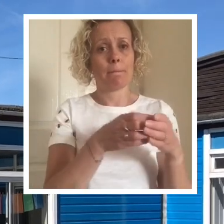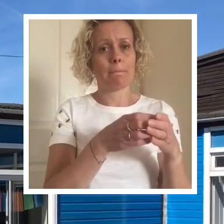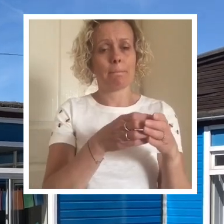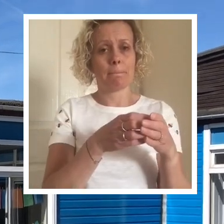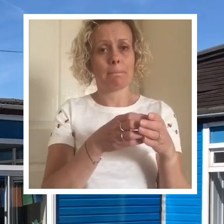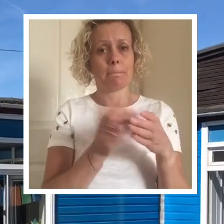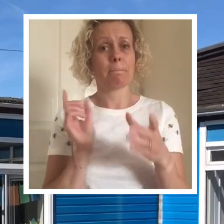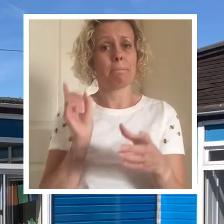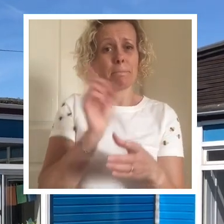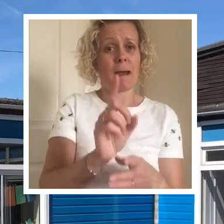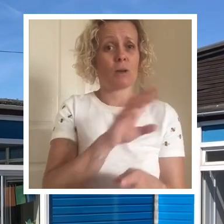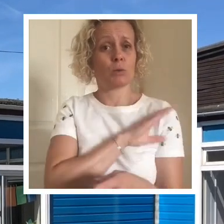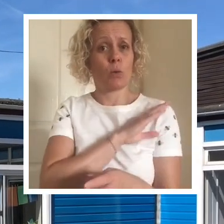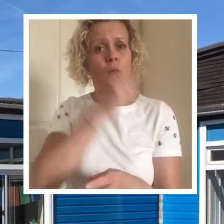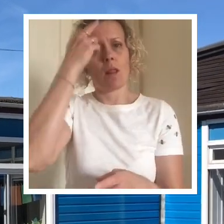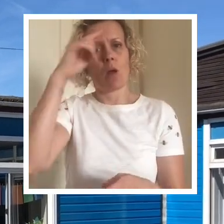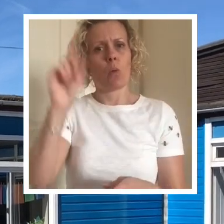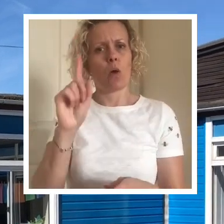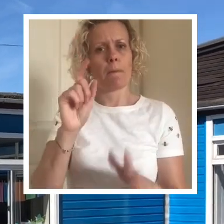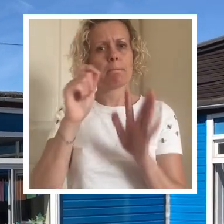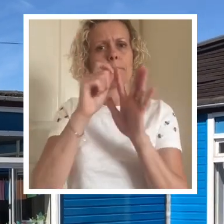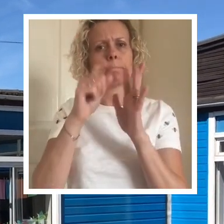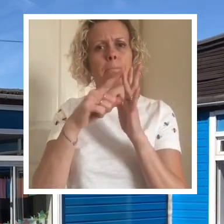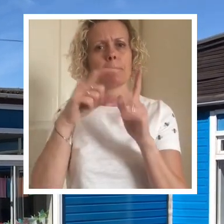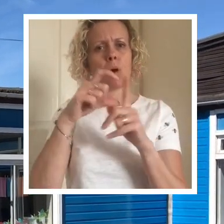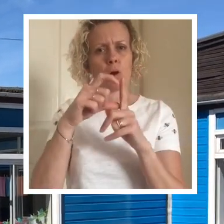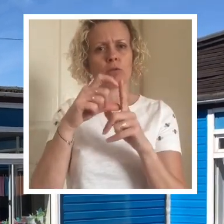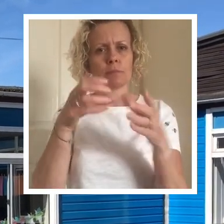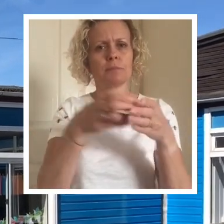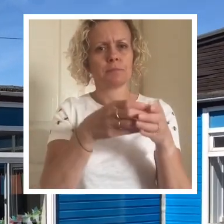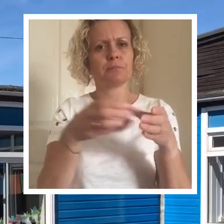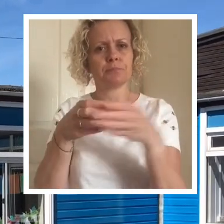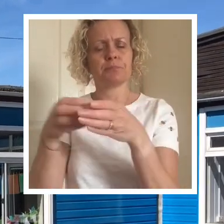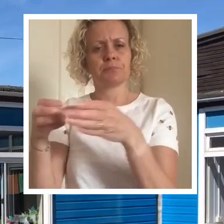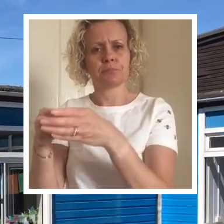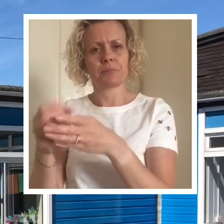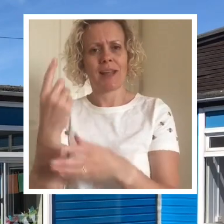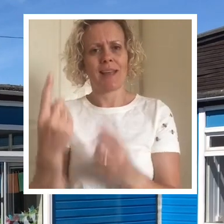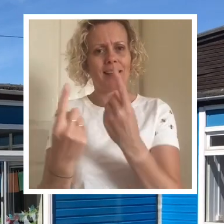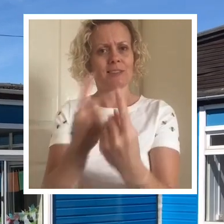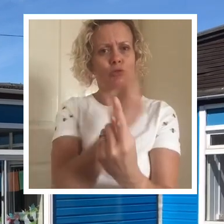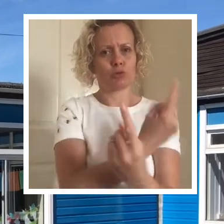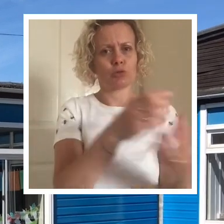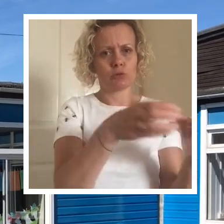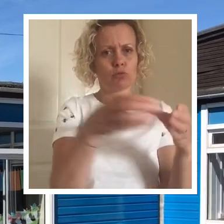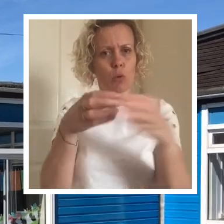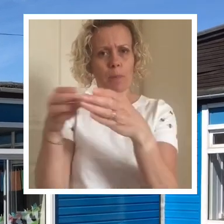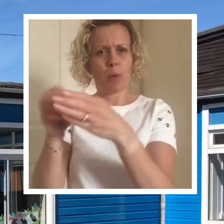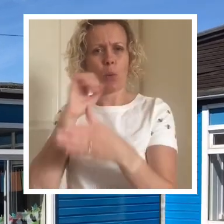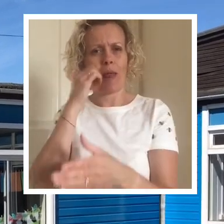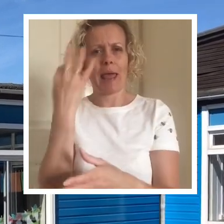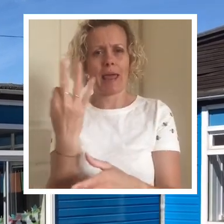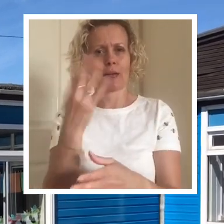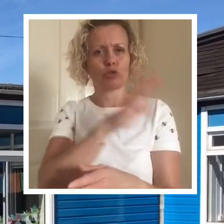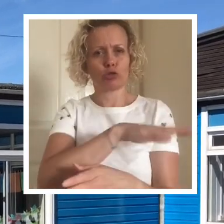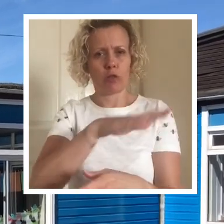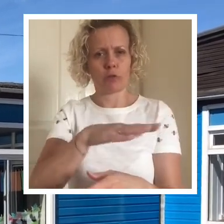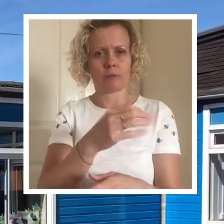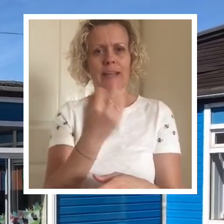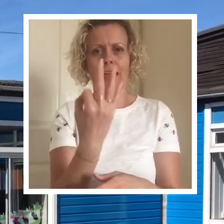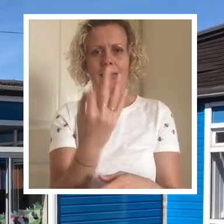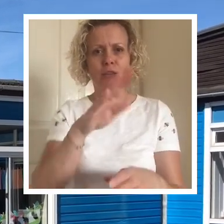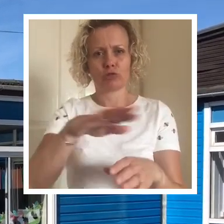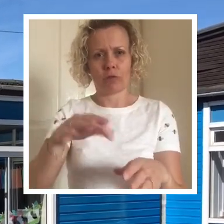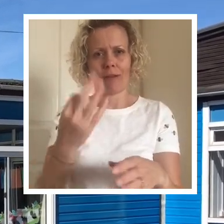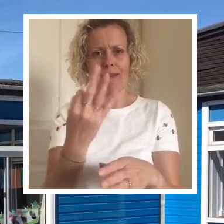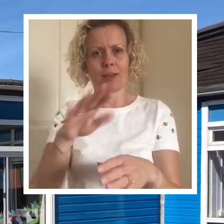Each group coming back to school will be called a pod and in each pod there'll be around about eight or nine children.